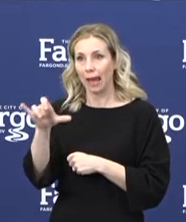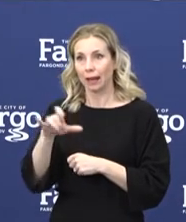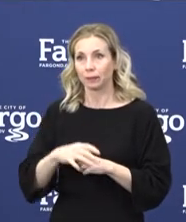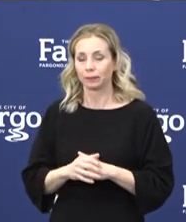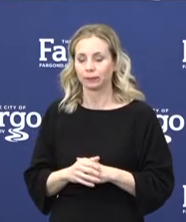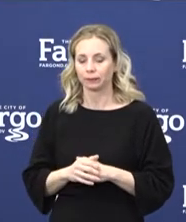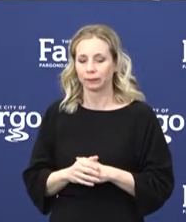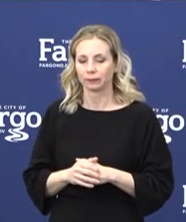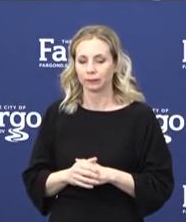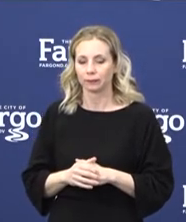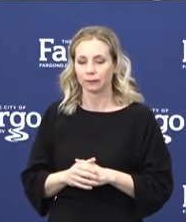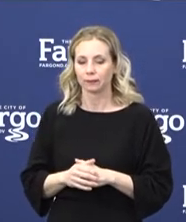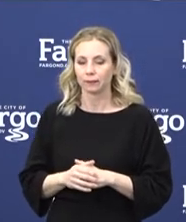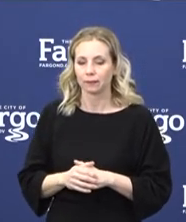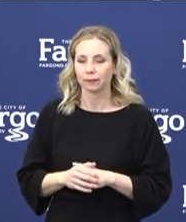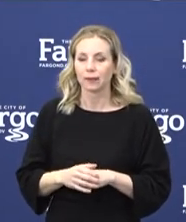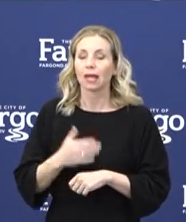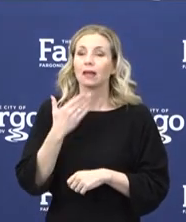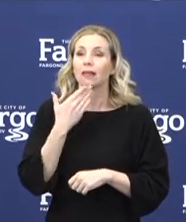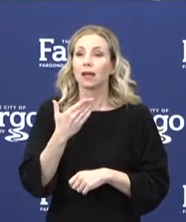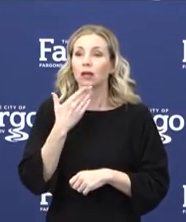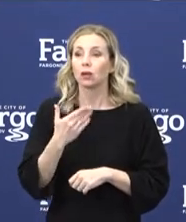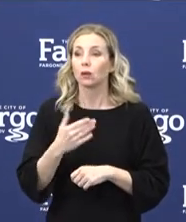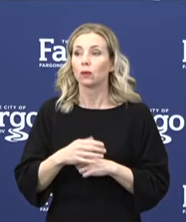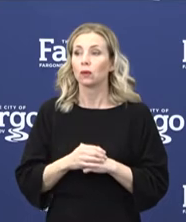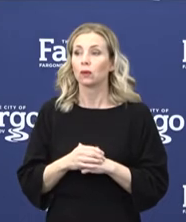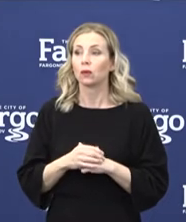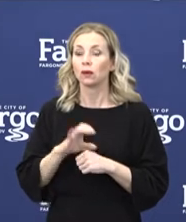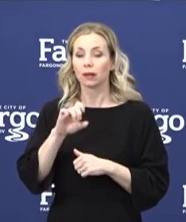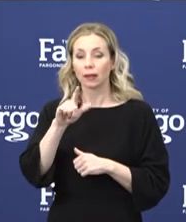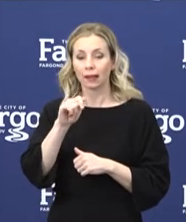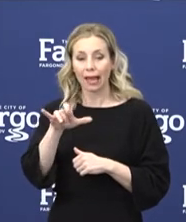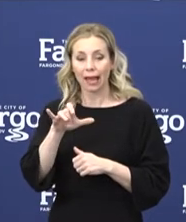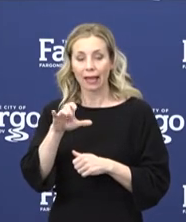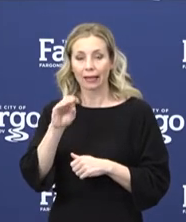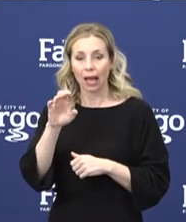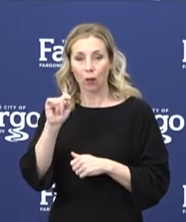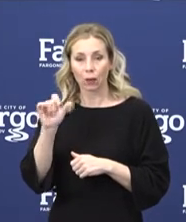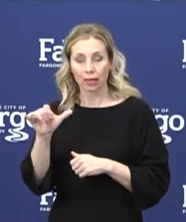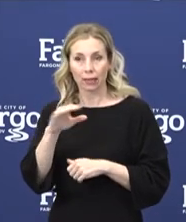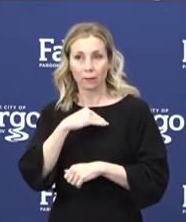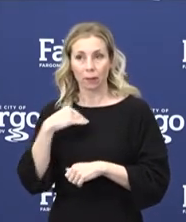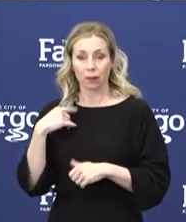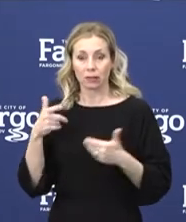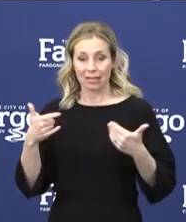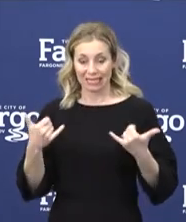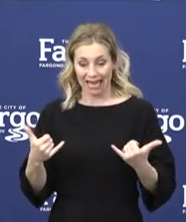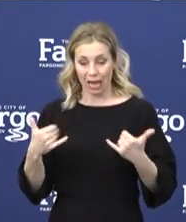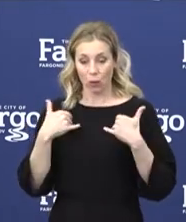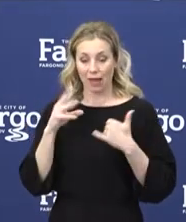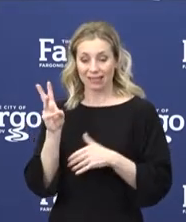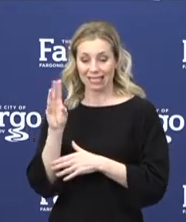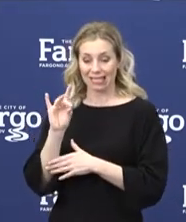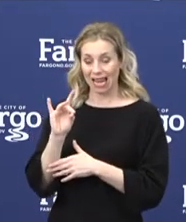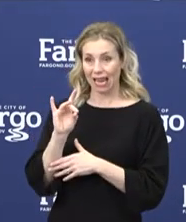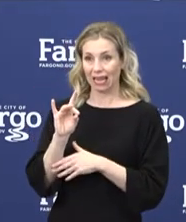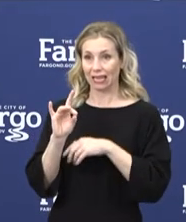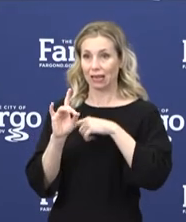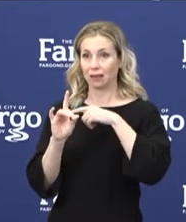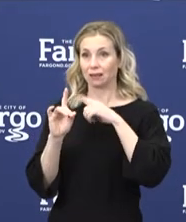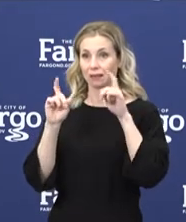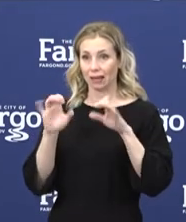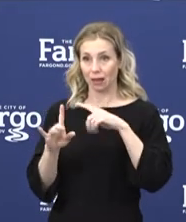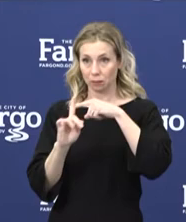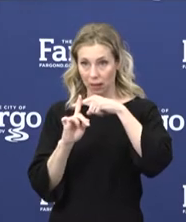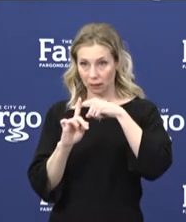Thank you. Our Clay County numbers, we have 68 positive to date and we do have three